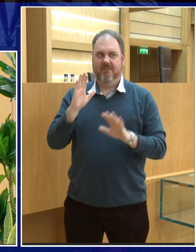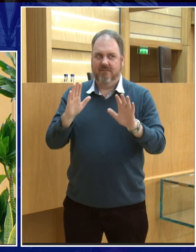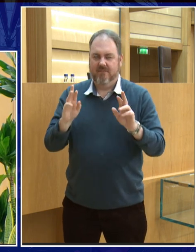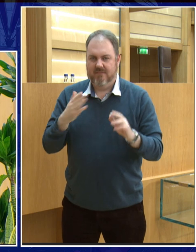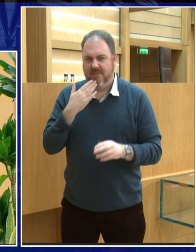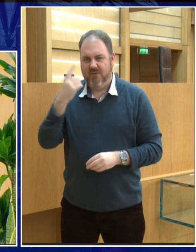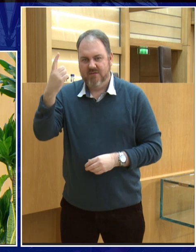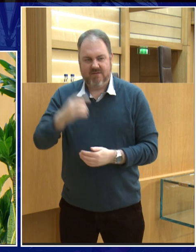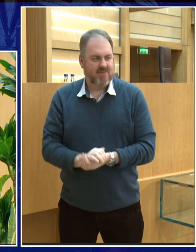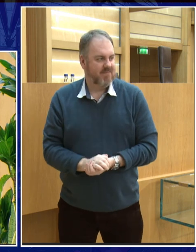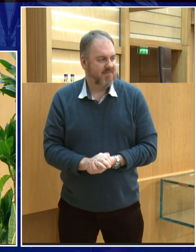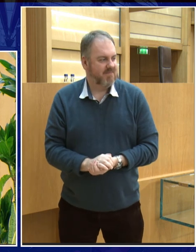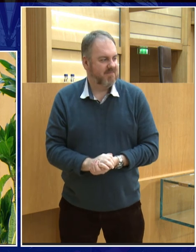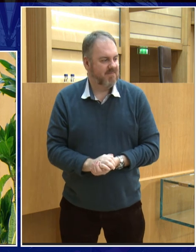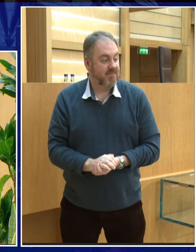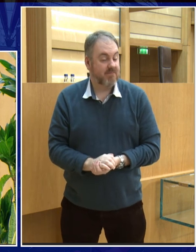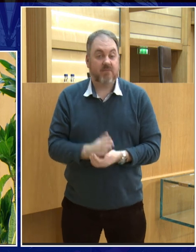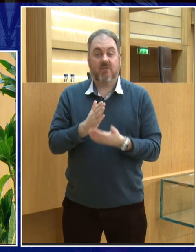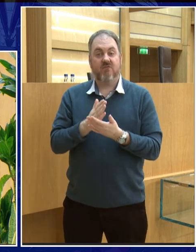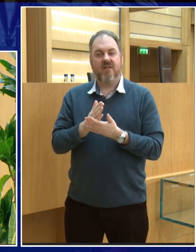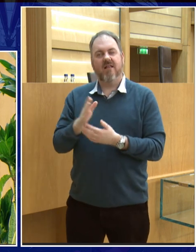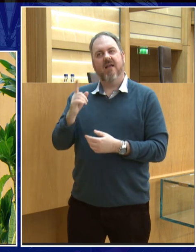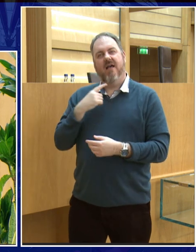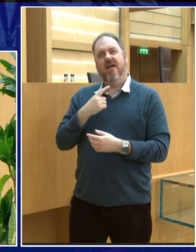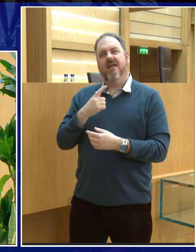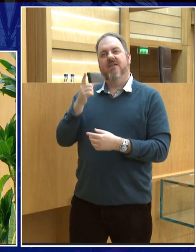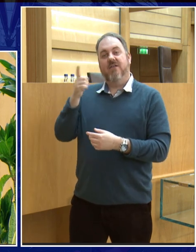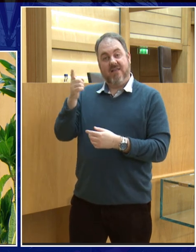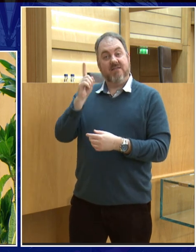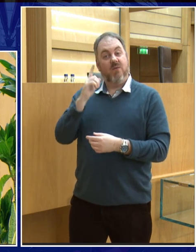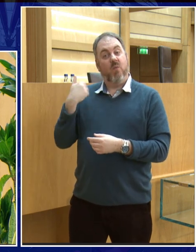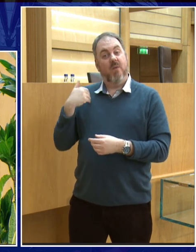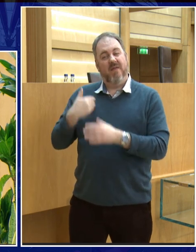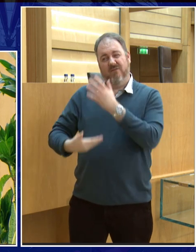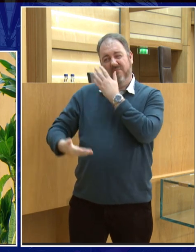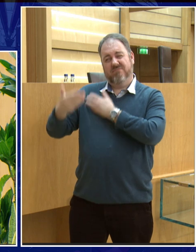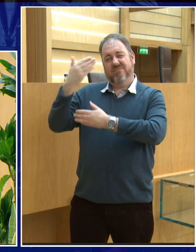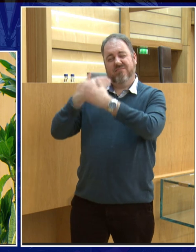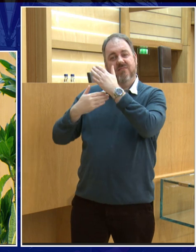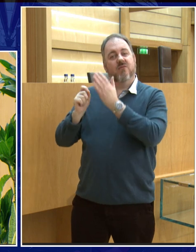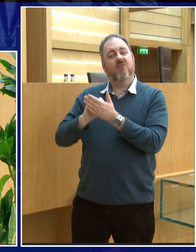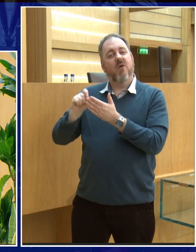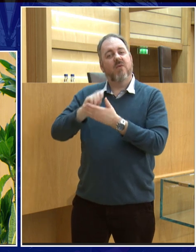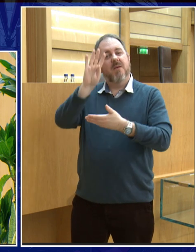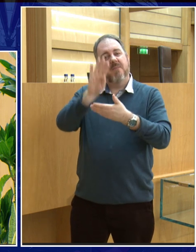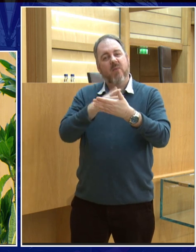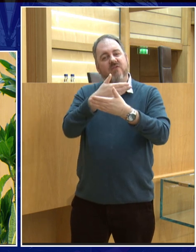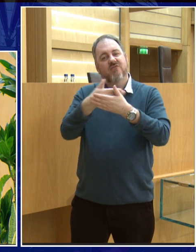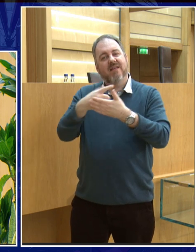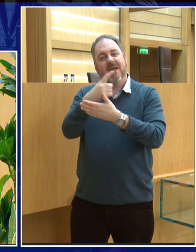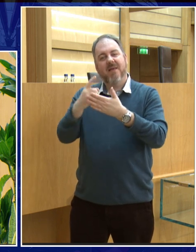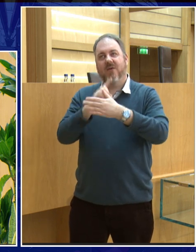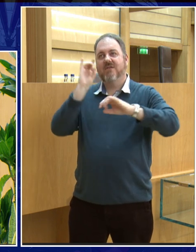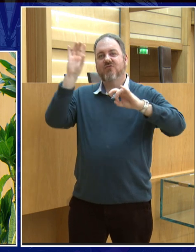amazing woman and sort of celebrated, and one of the things I love about her is she used to write poetry, and she used to write poetry about the moon, and she used to write poetry about astronomy,